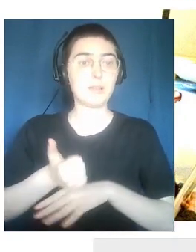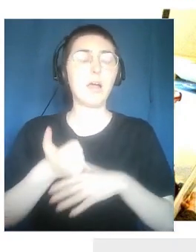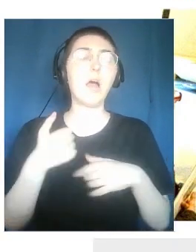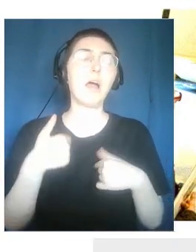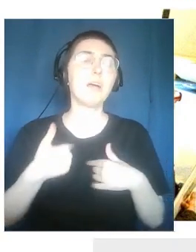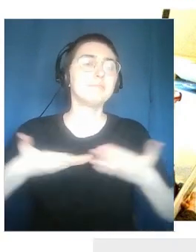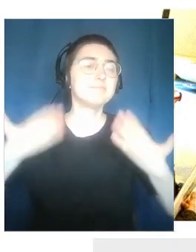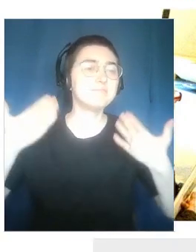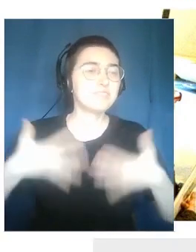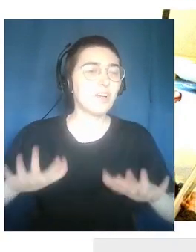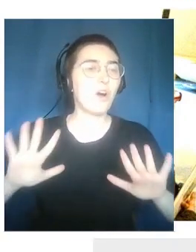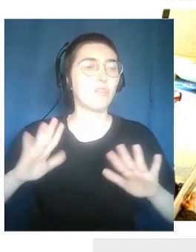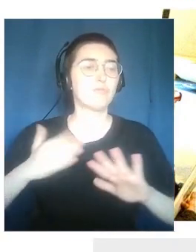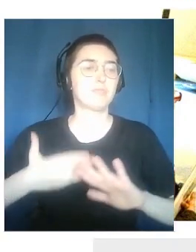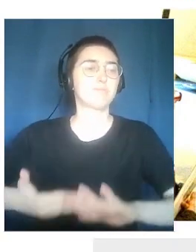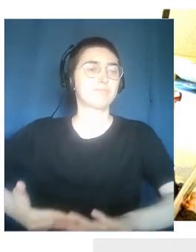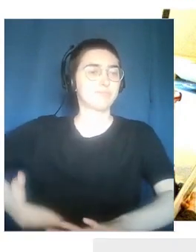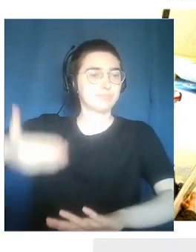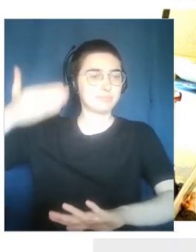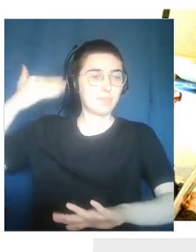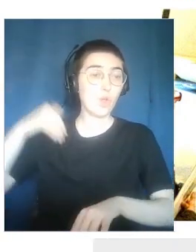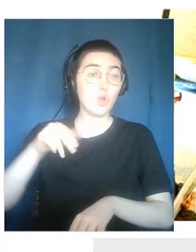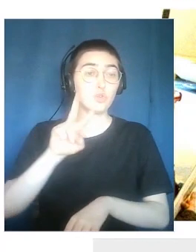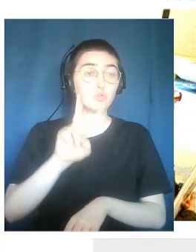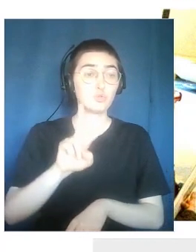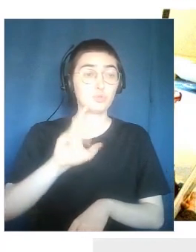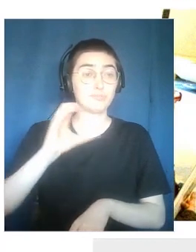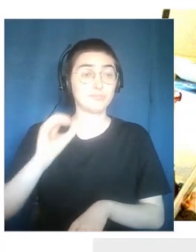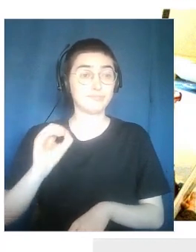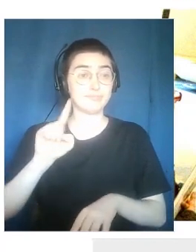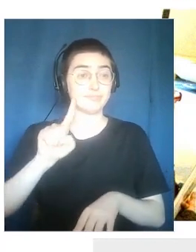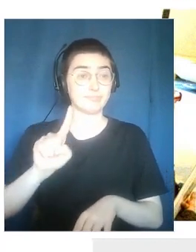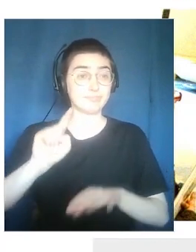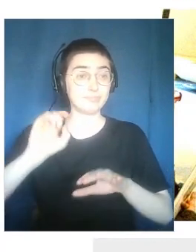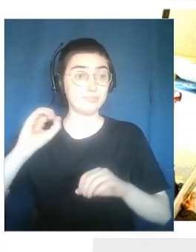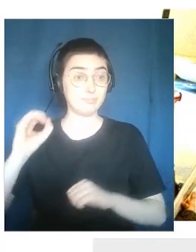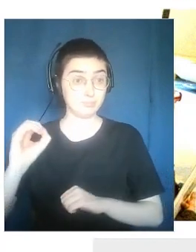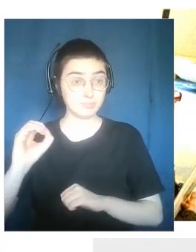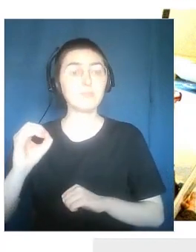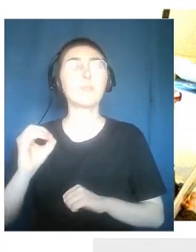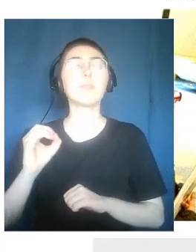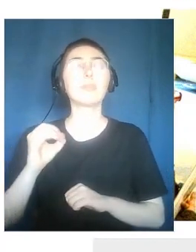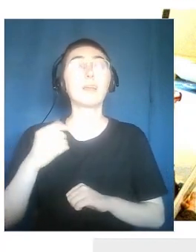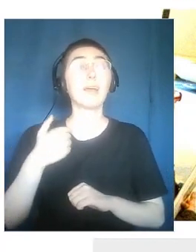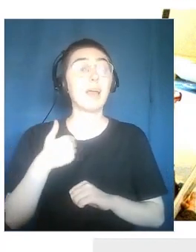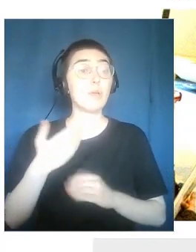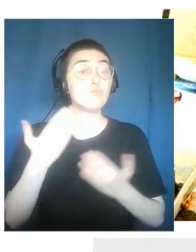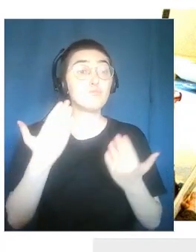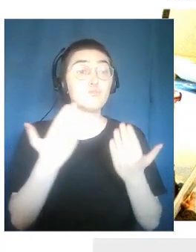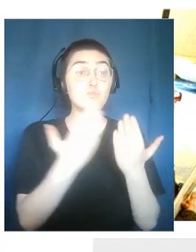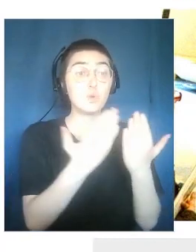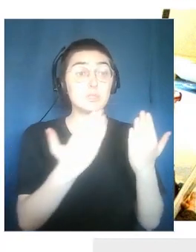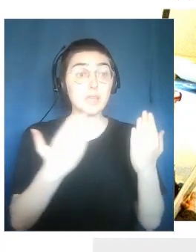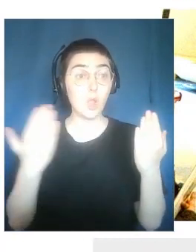2010, we started to think of innovative